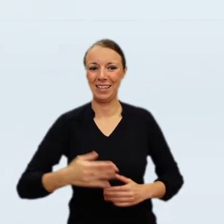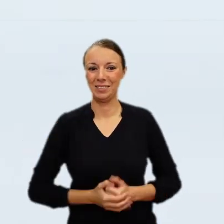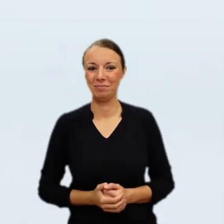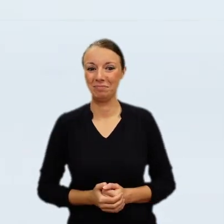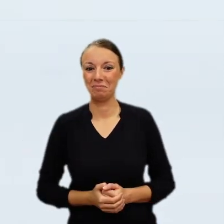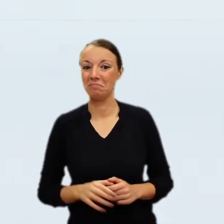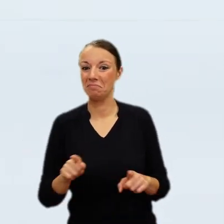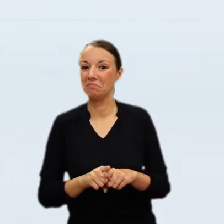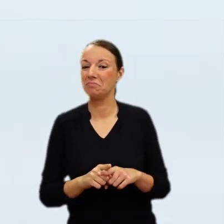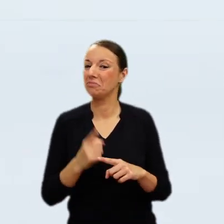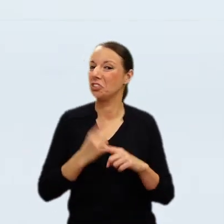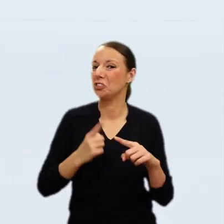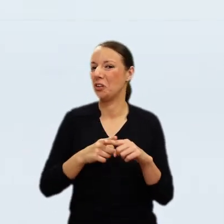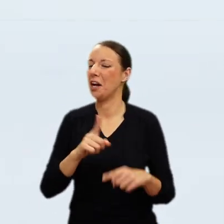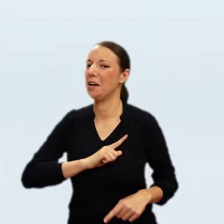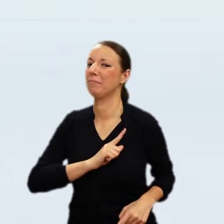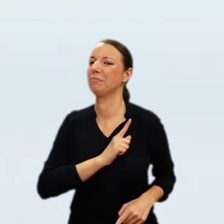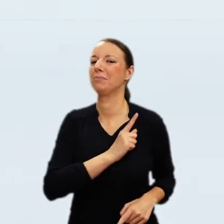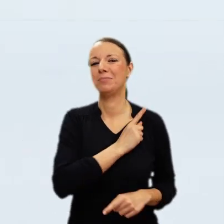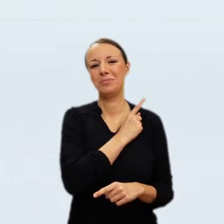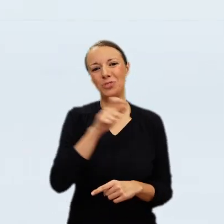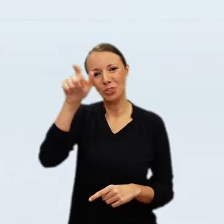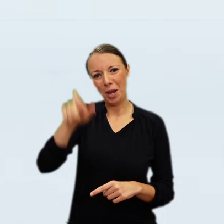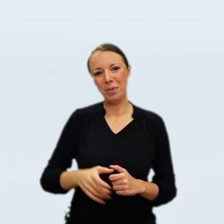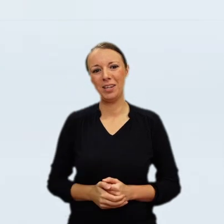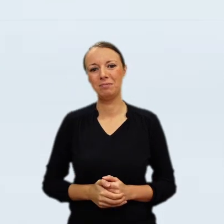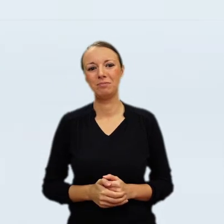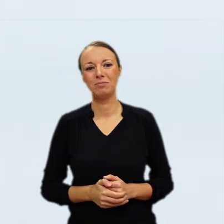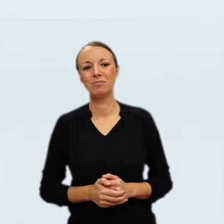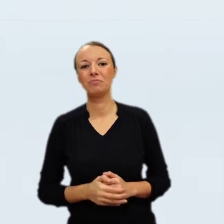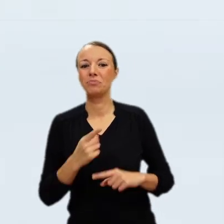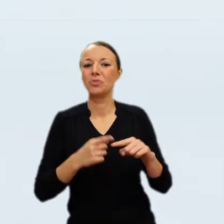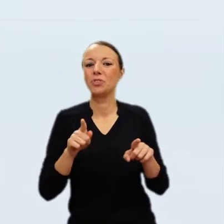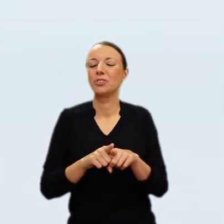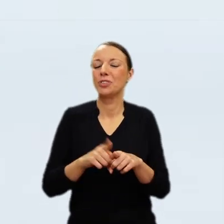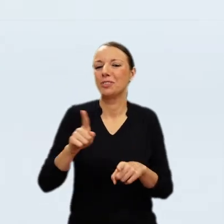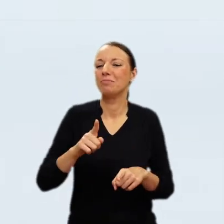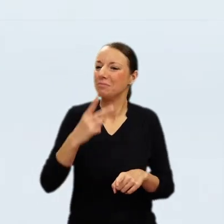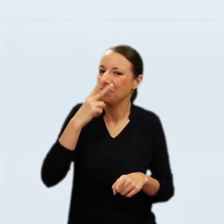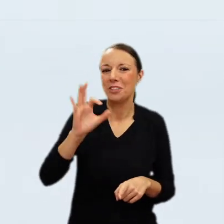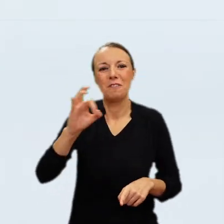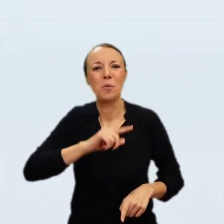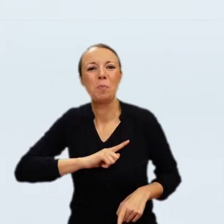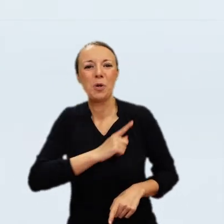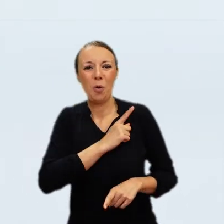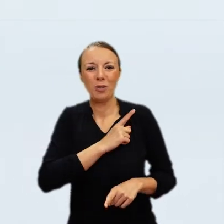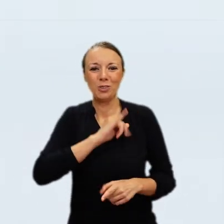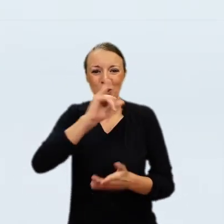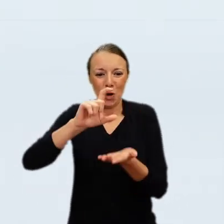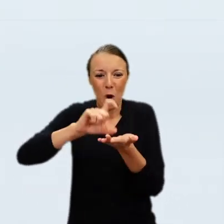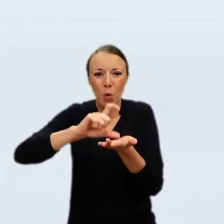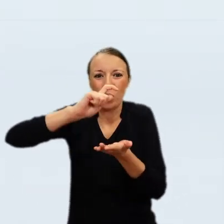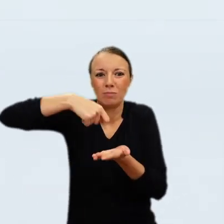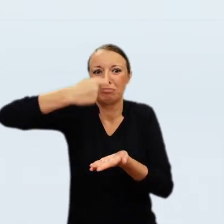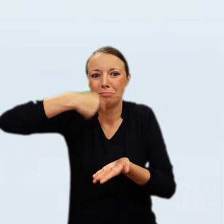In New York, the Polish Rider has become one of the central images in an altogether different piece of literature, one that is not linked to